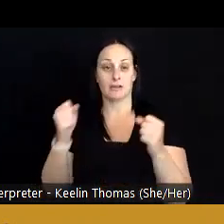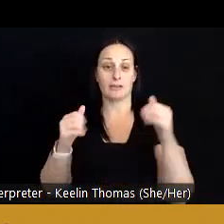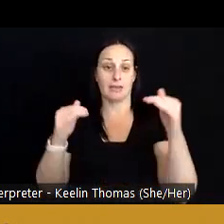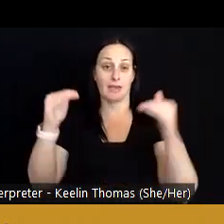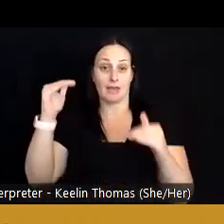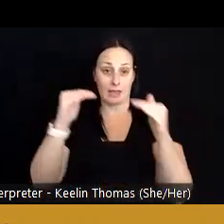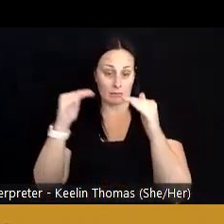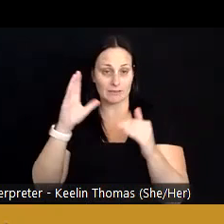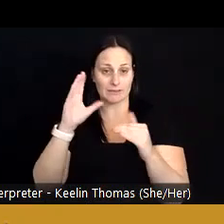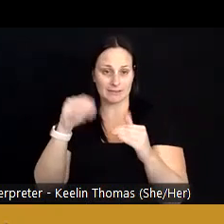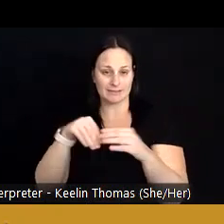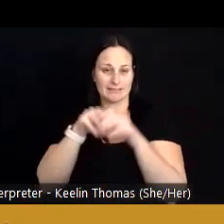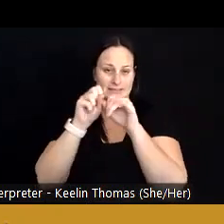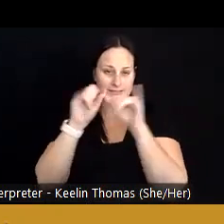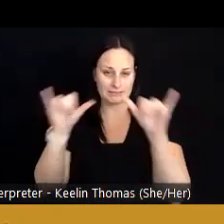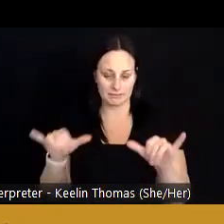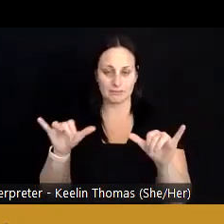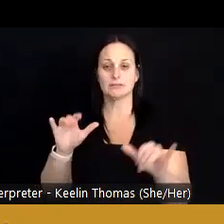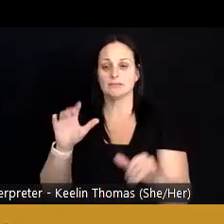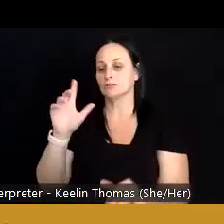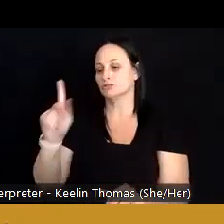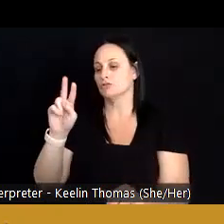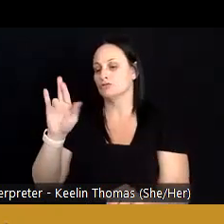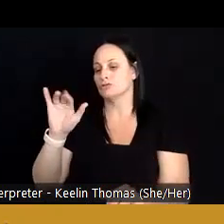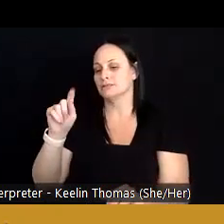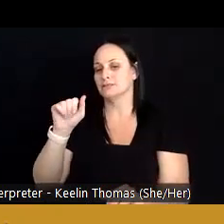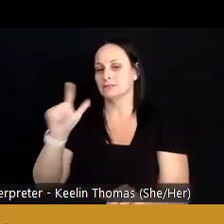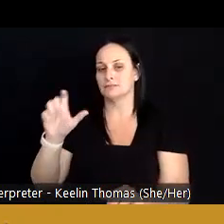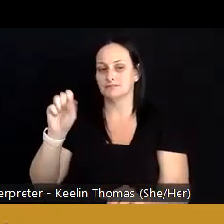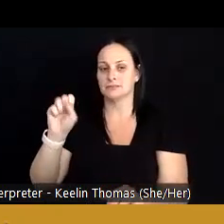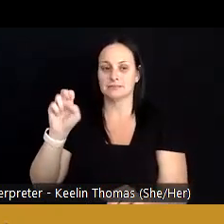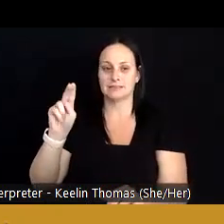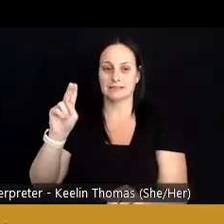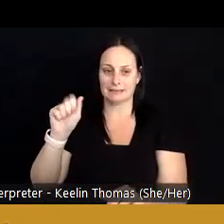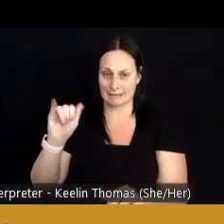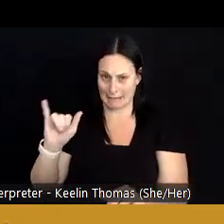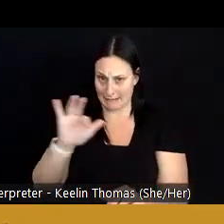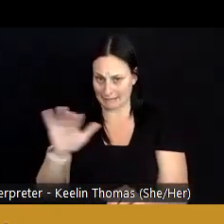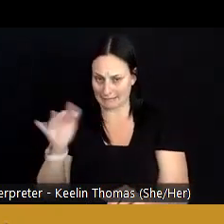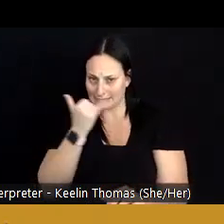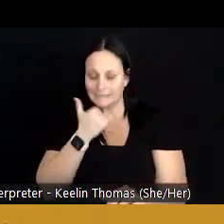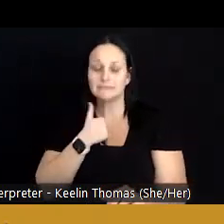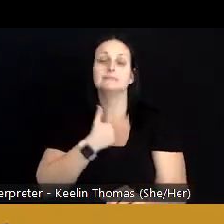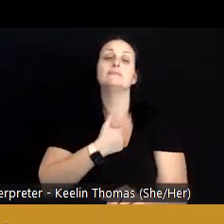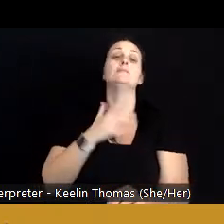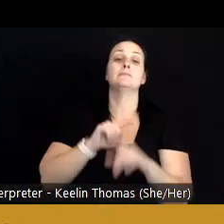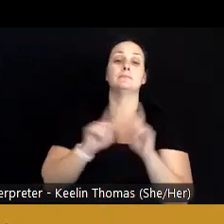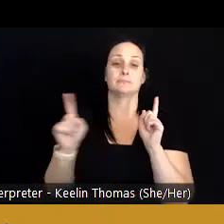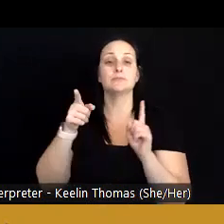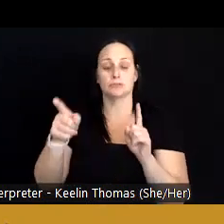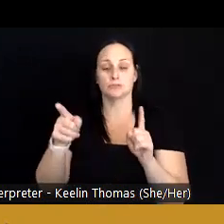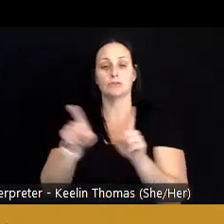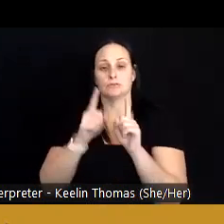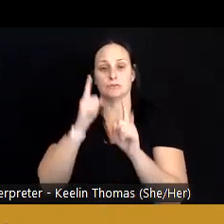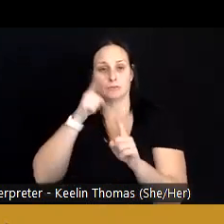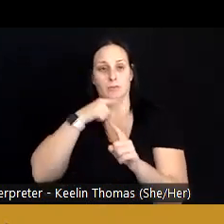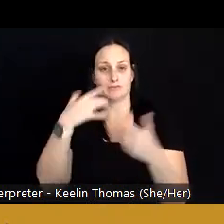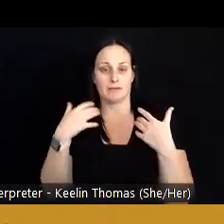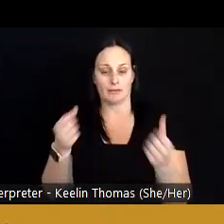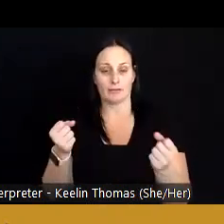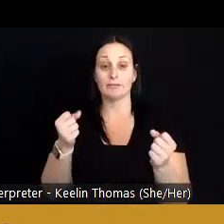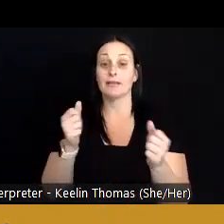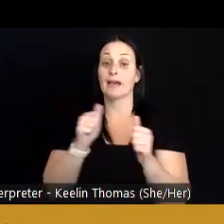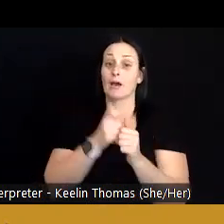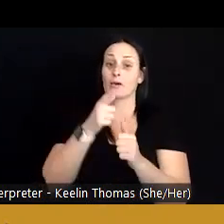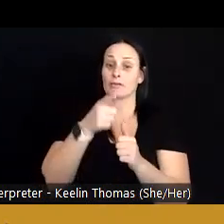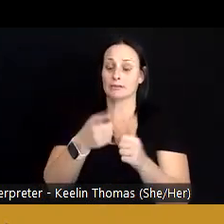Hospital System, Dr. Crystal Sine, who's also a faculty member in the School of Public Health. And the way this plays